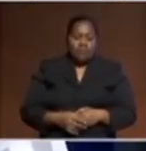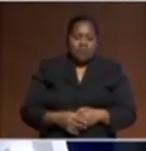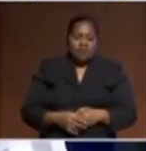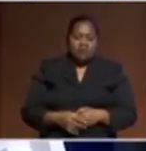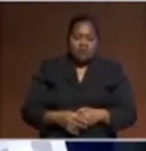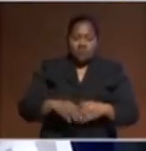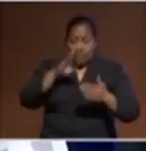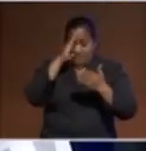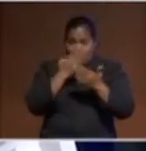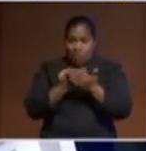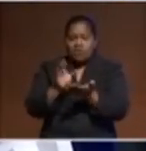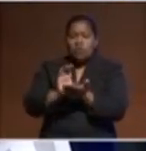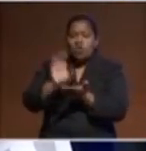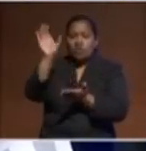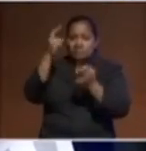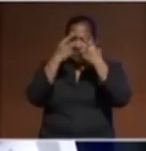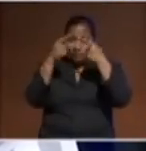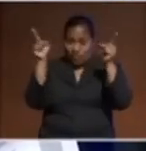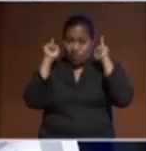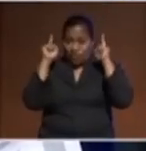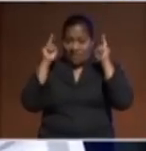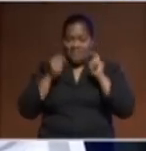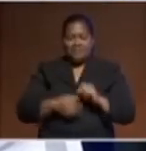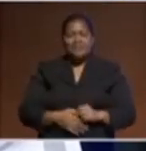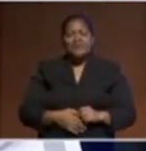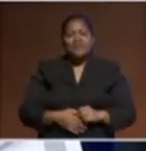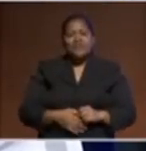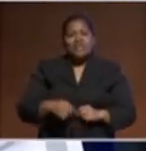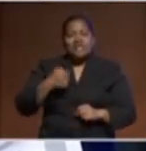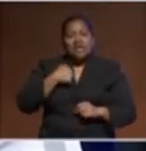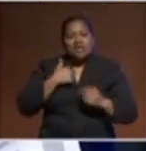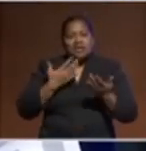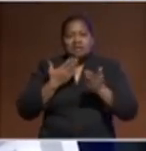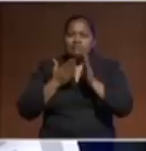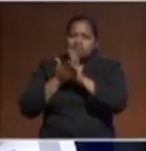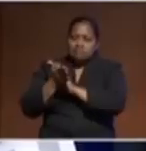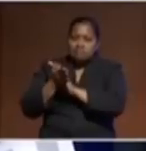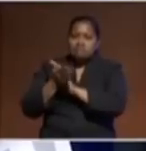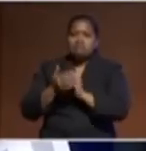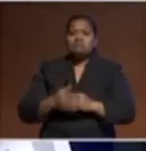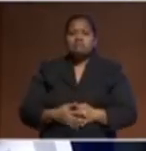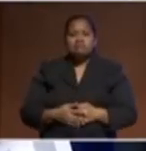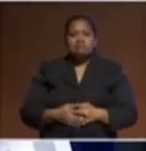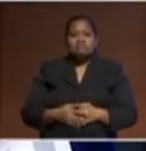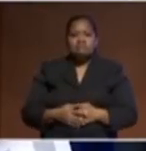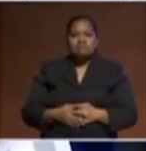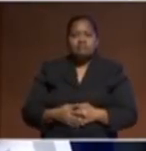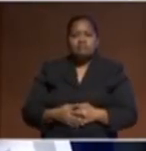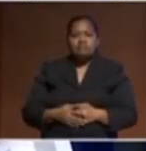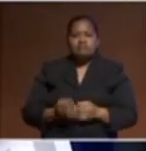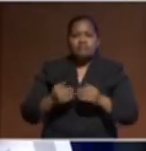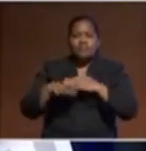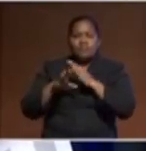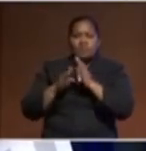graduate around 1987, I went into the foreign service career